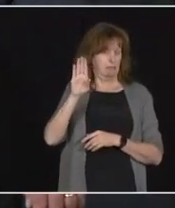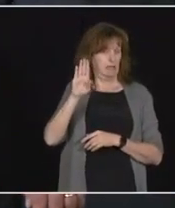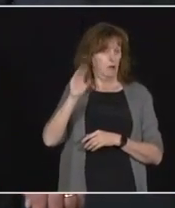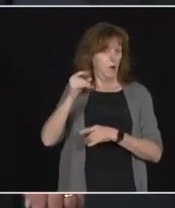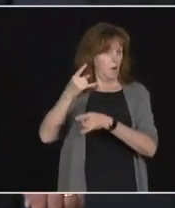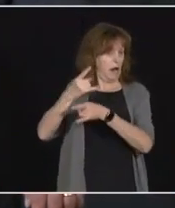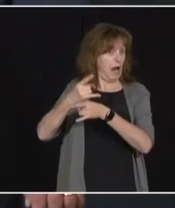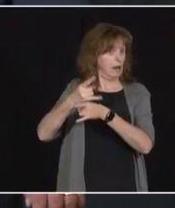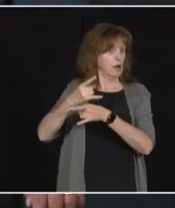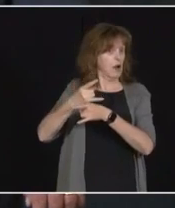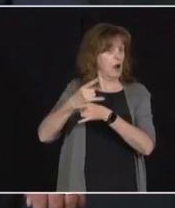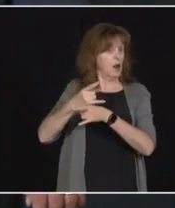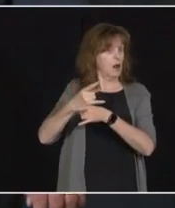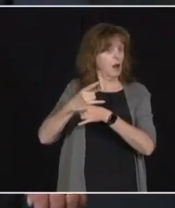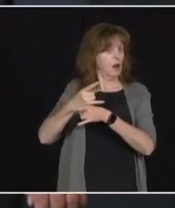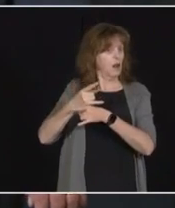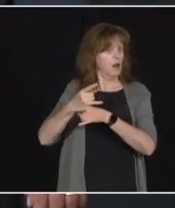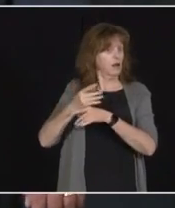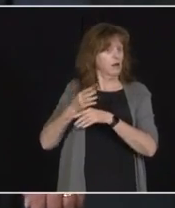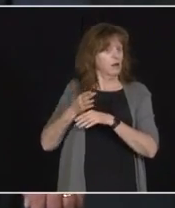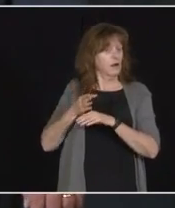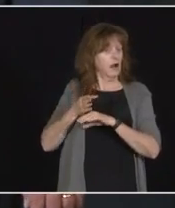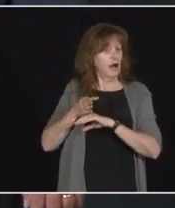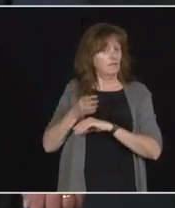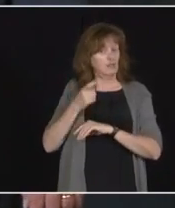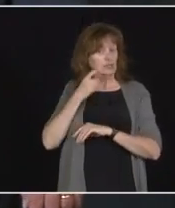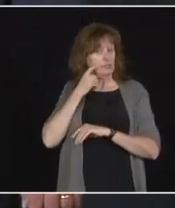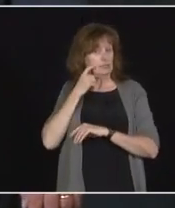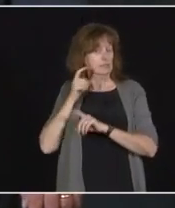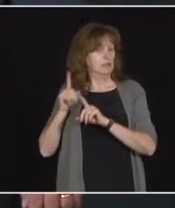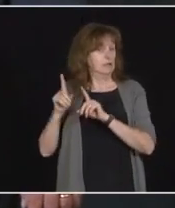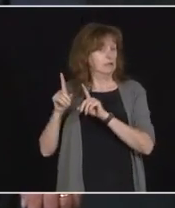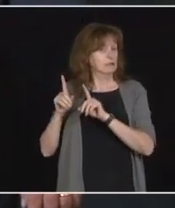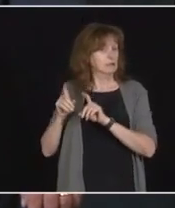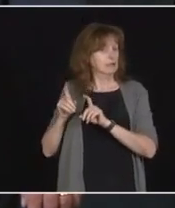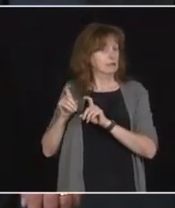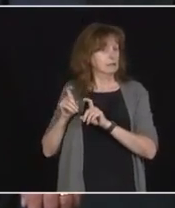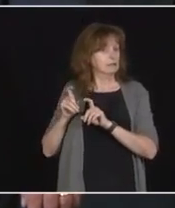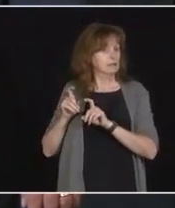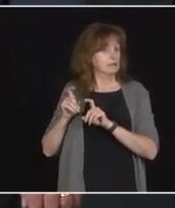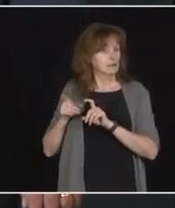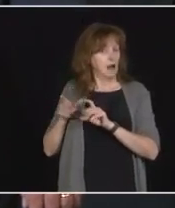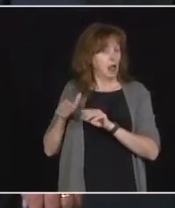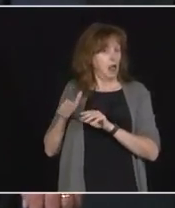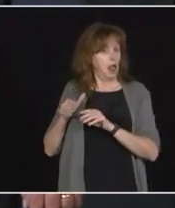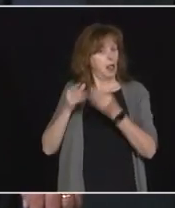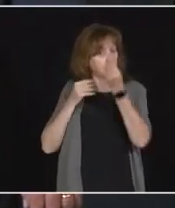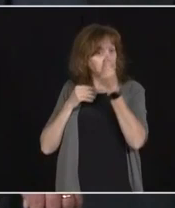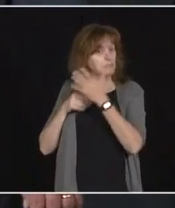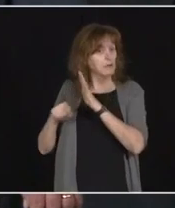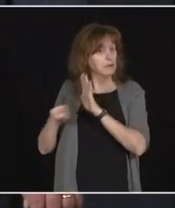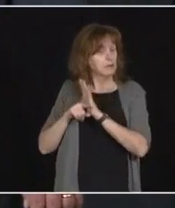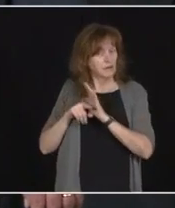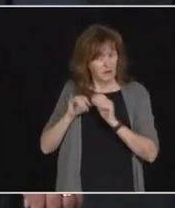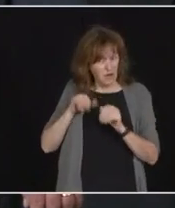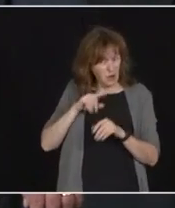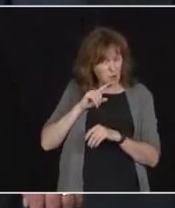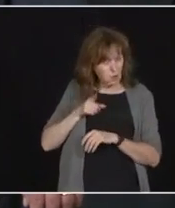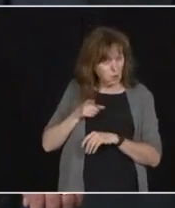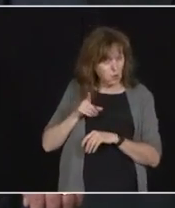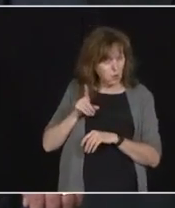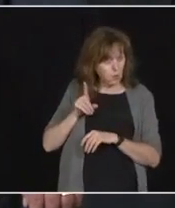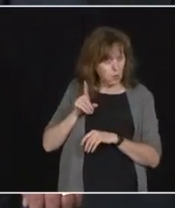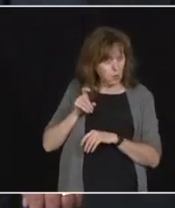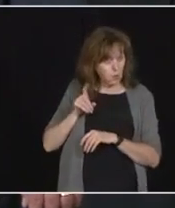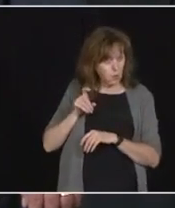allegedly after you got your test and were awaiting results. Can you confirm if this is true? And is this